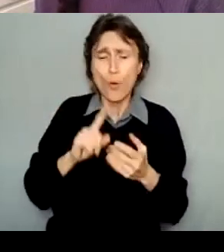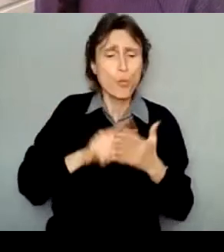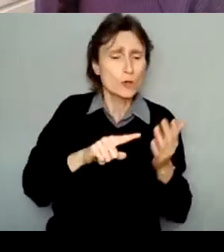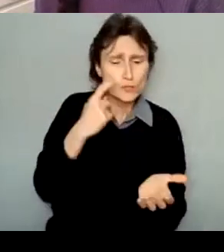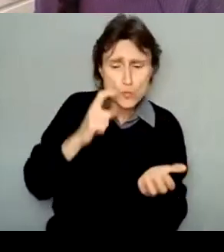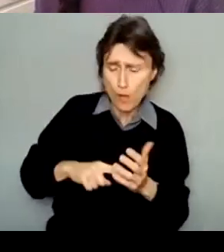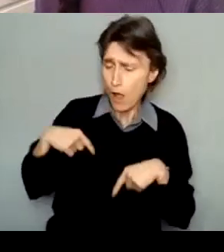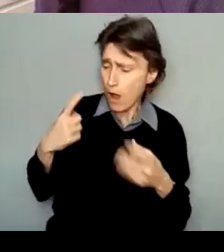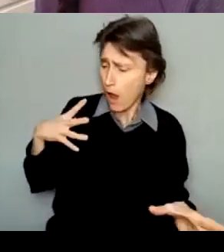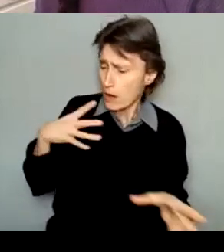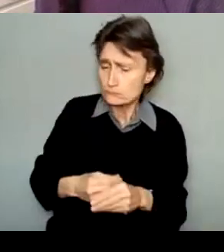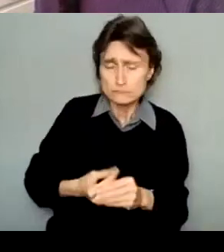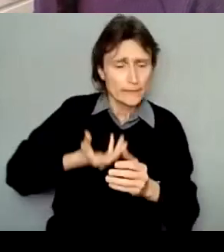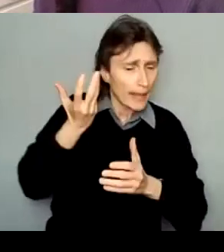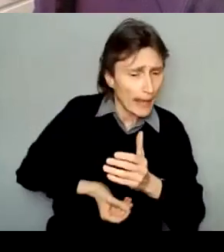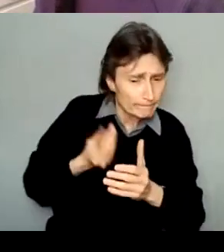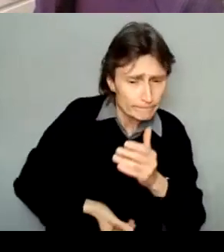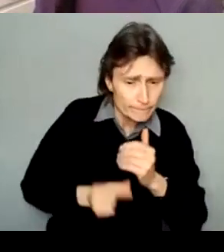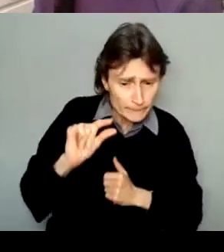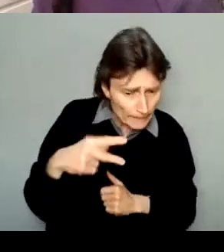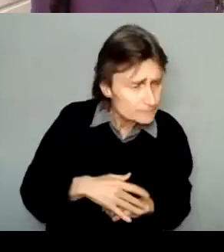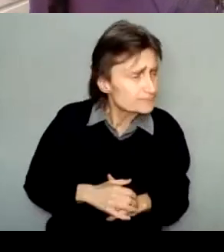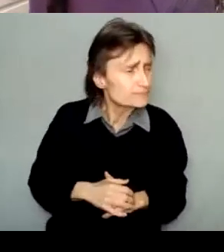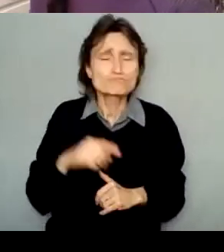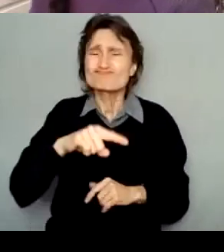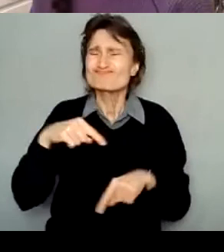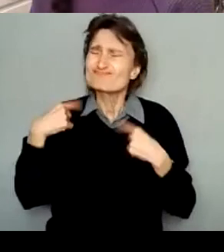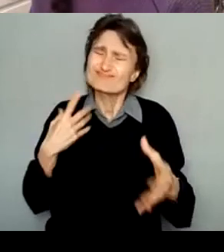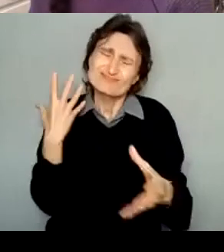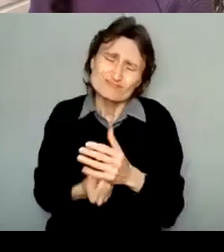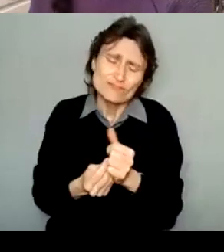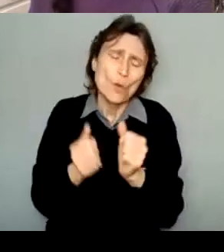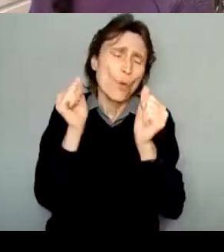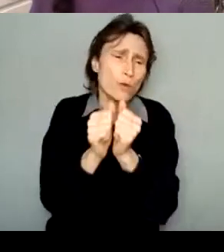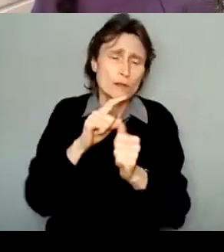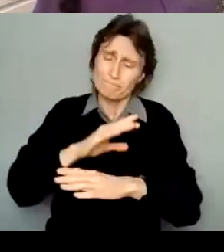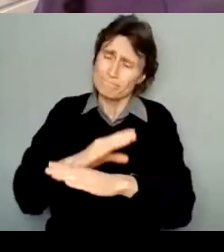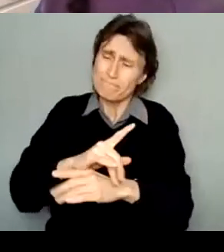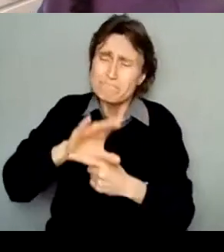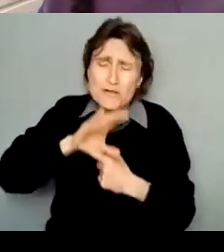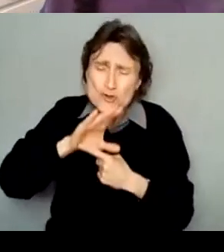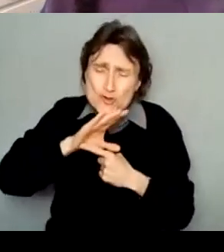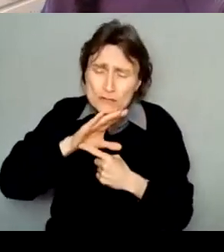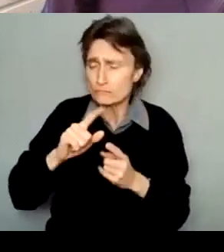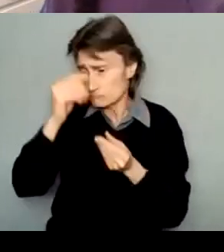might experience in your work and how you might move through those demonstrates capacity, awareness, and potential.